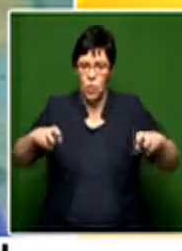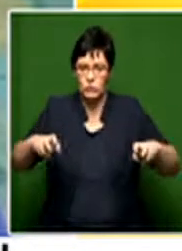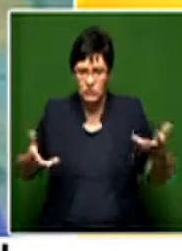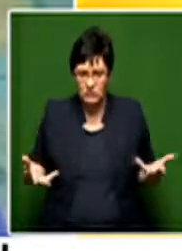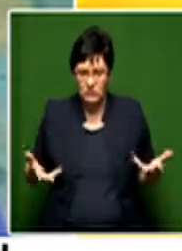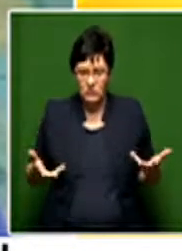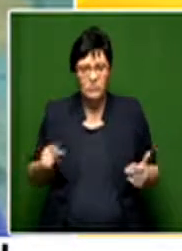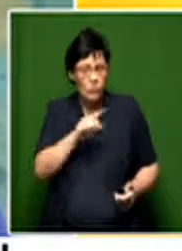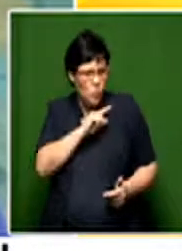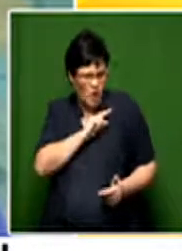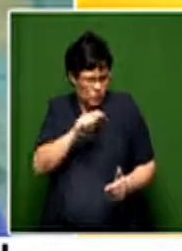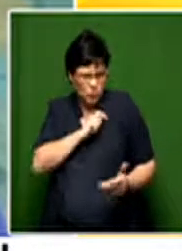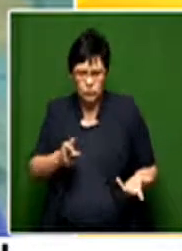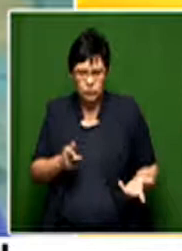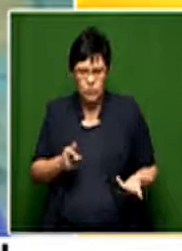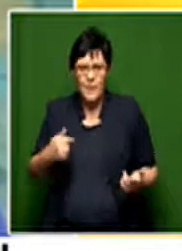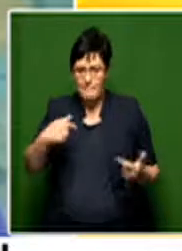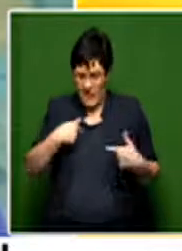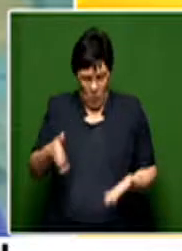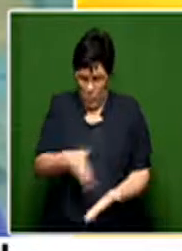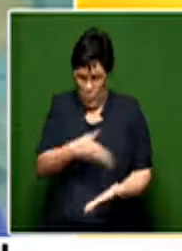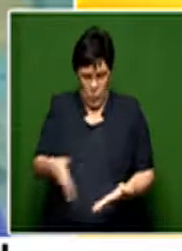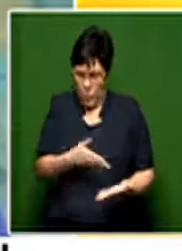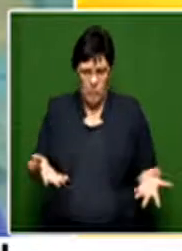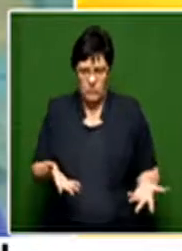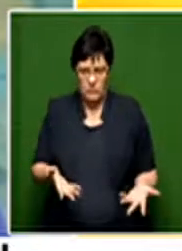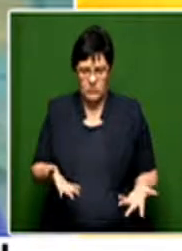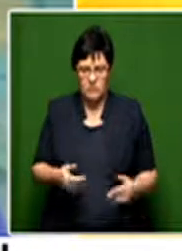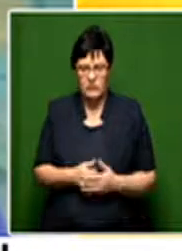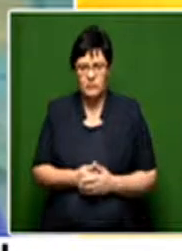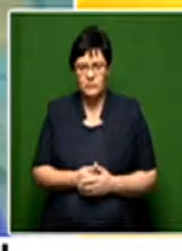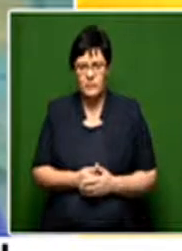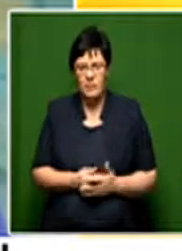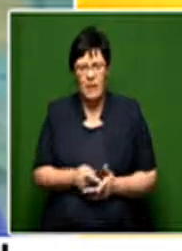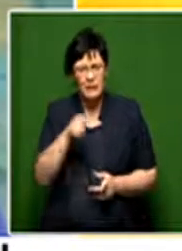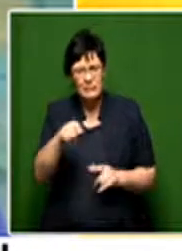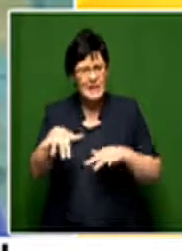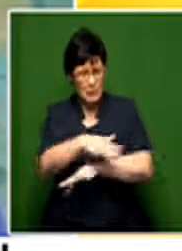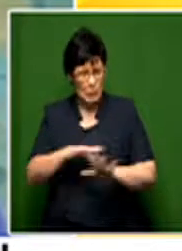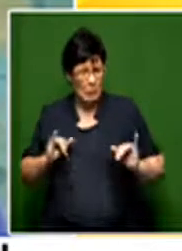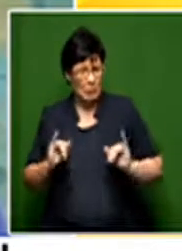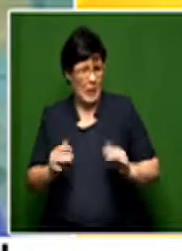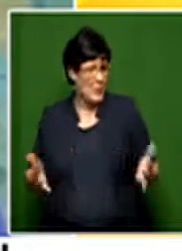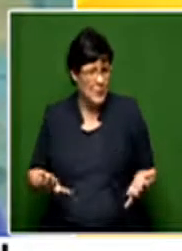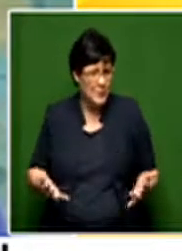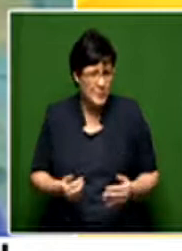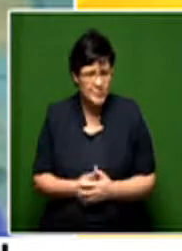because in actual fact, you do not exist. Talk to us about how bad the situation is.